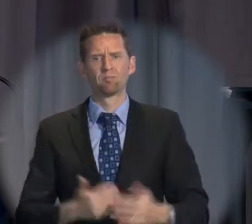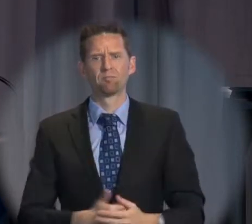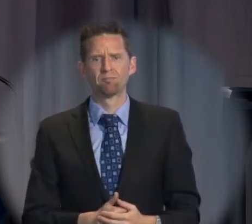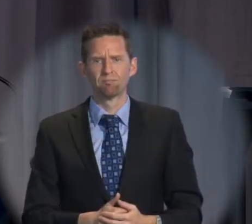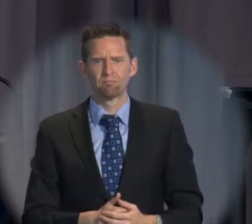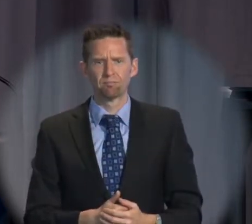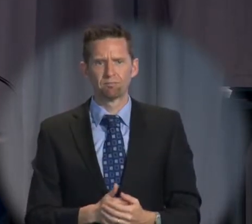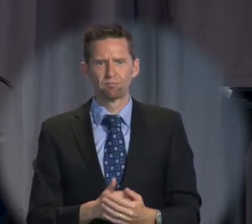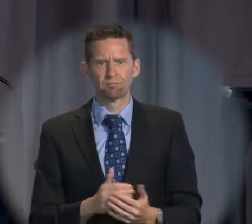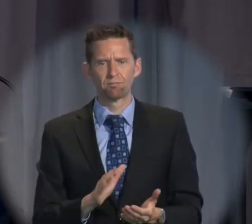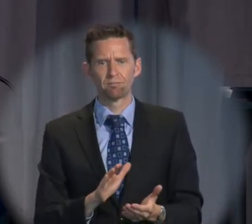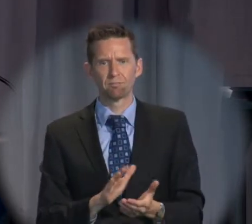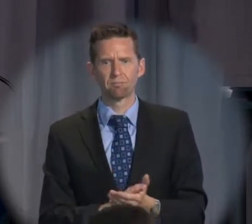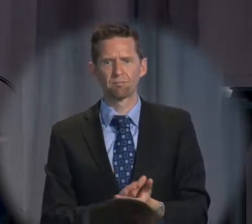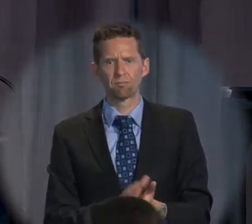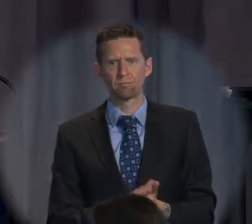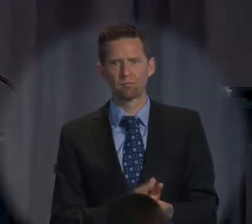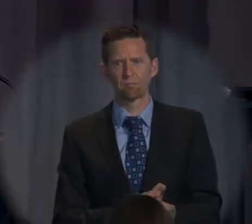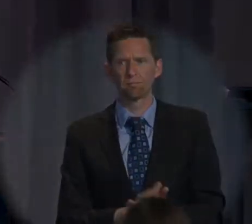Thank you. Thank you.